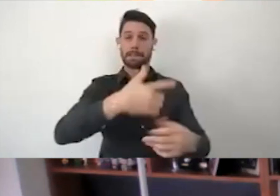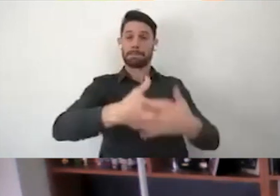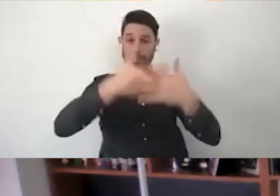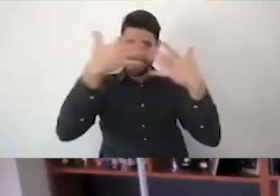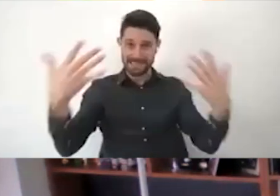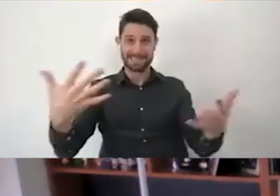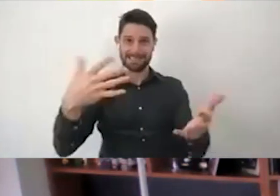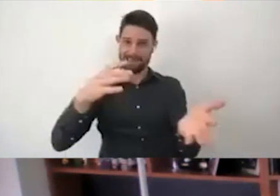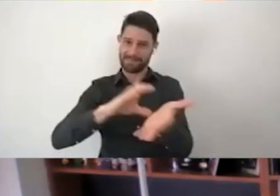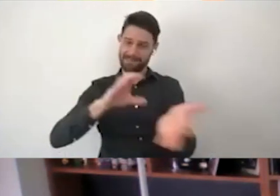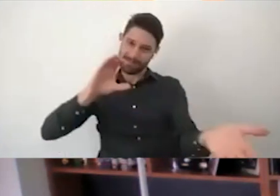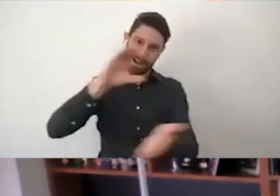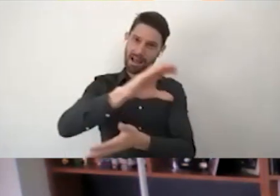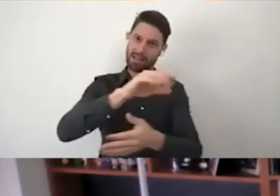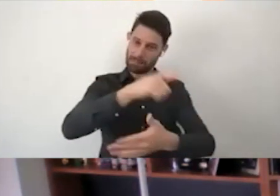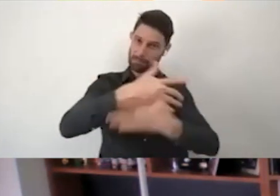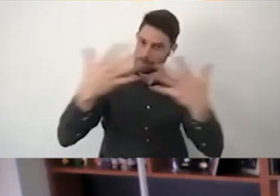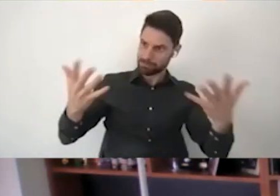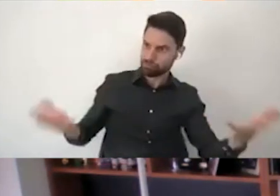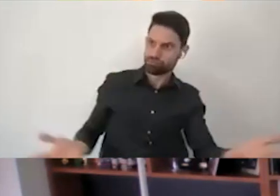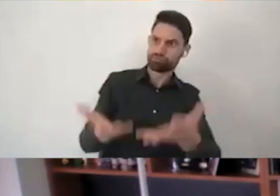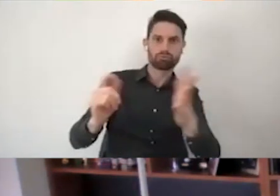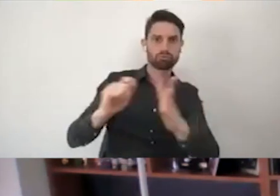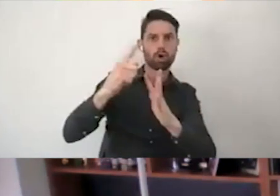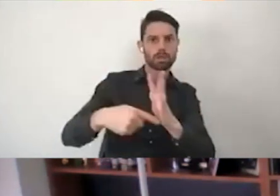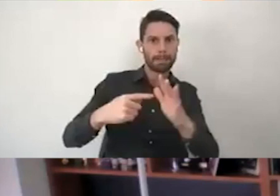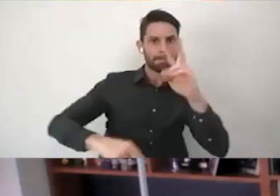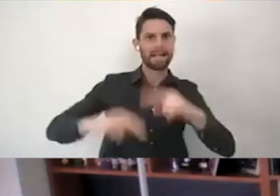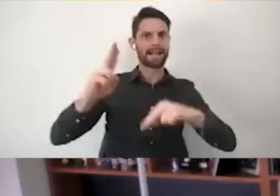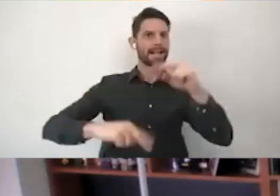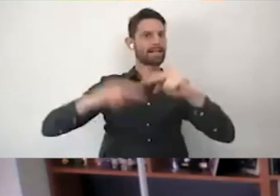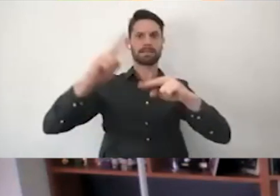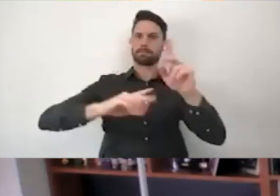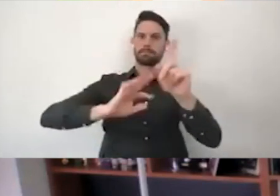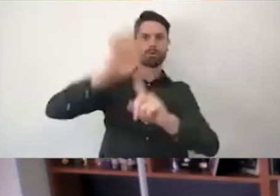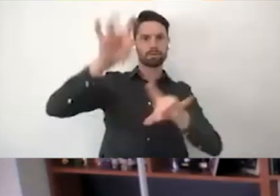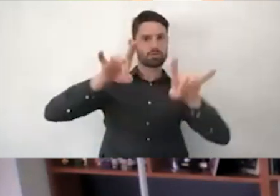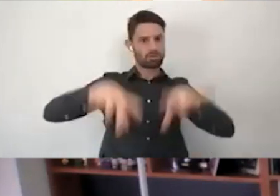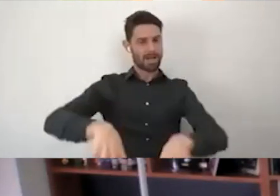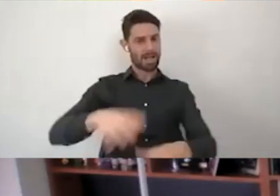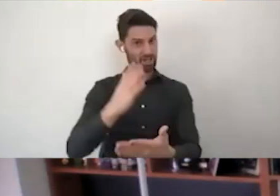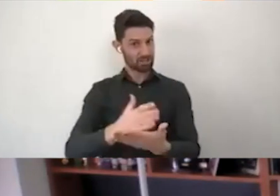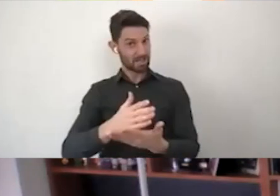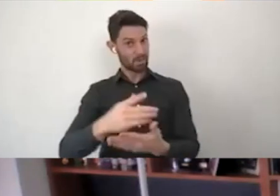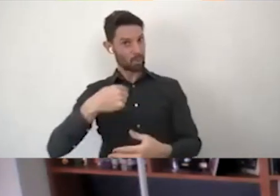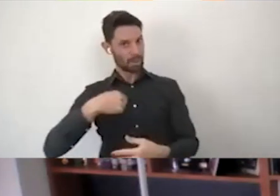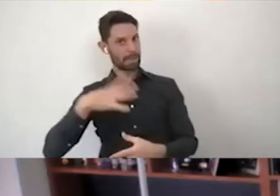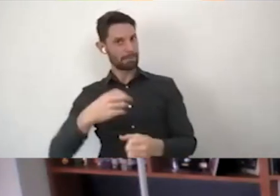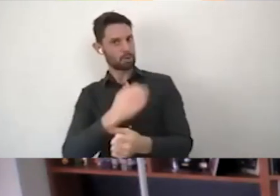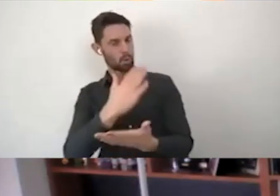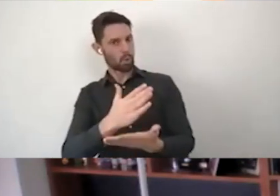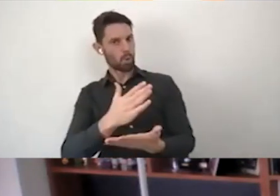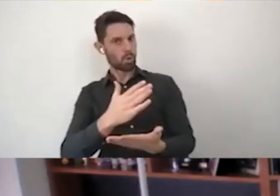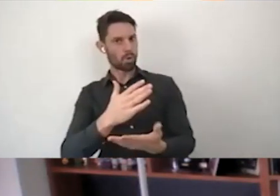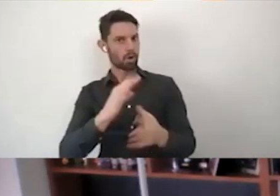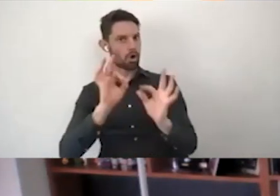and it is our job today to protect and to build on this mission and this vision, rather than stripping